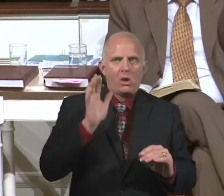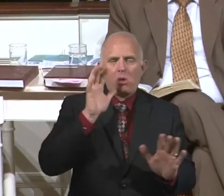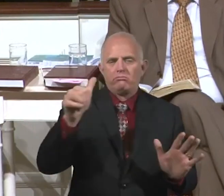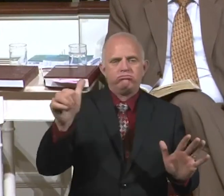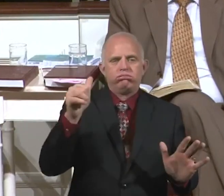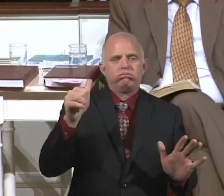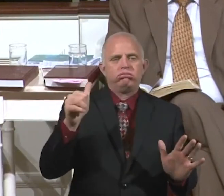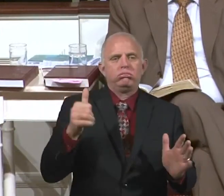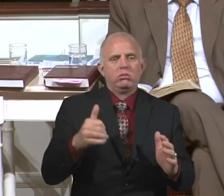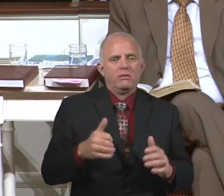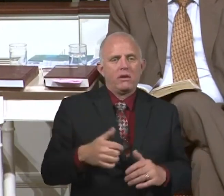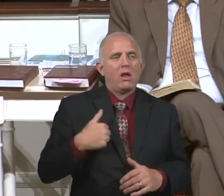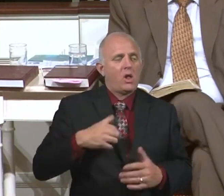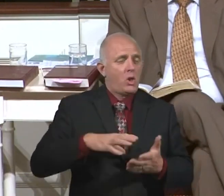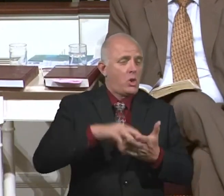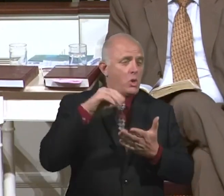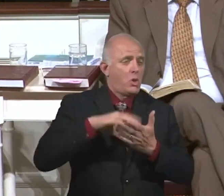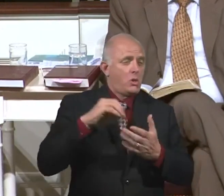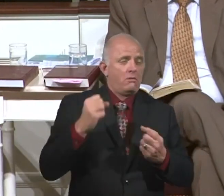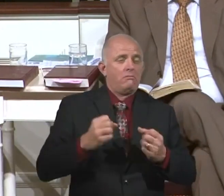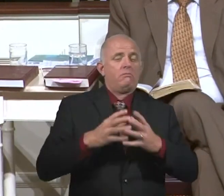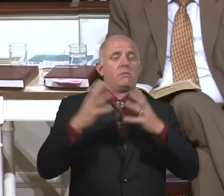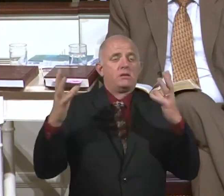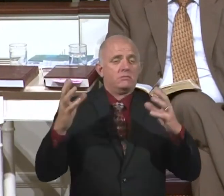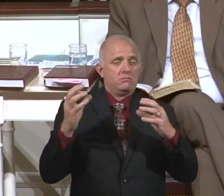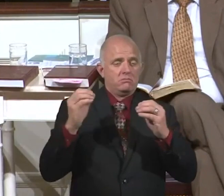than I did my whole other 32 years altogether.